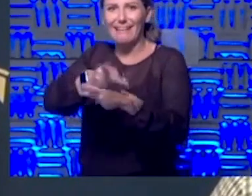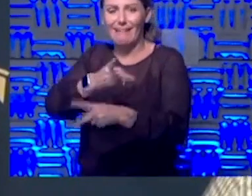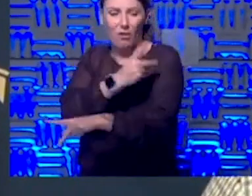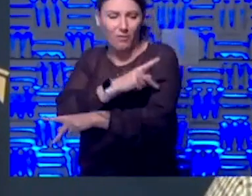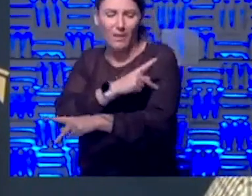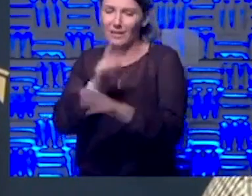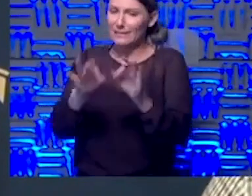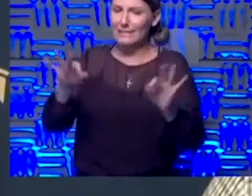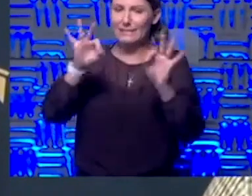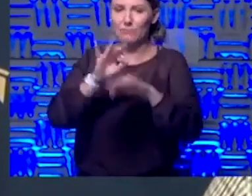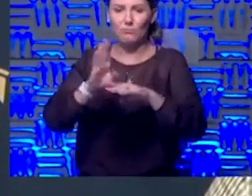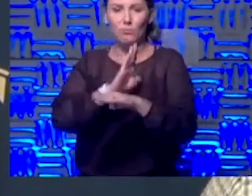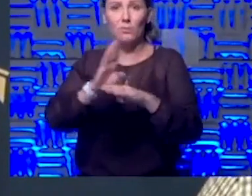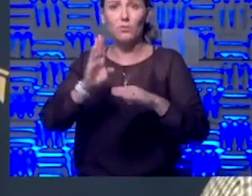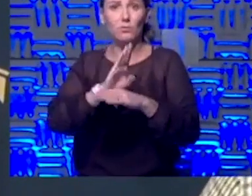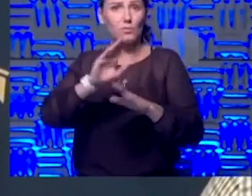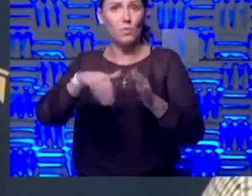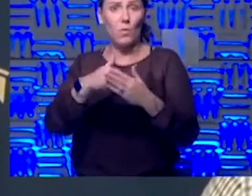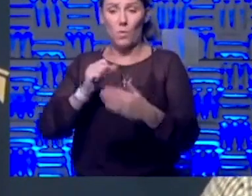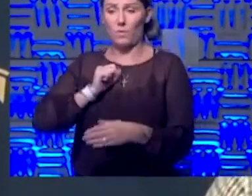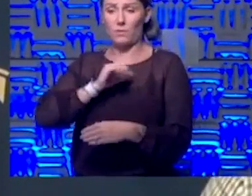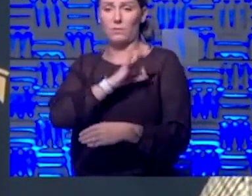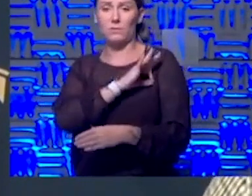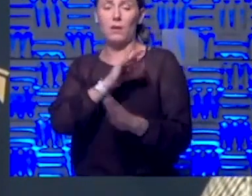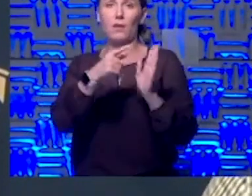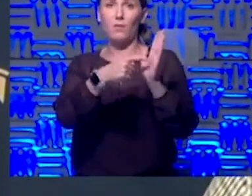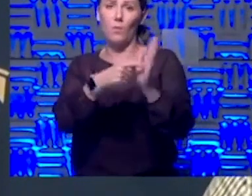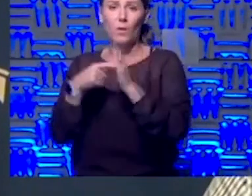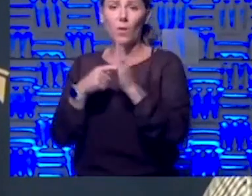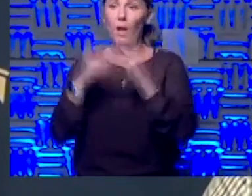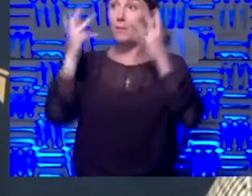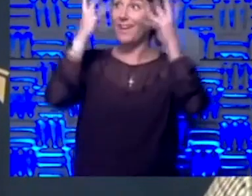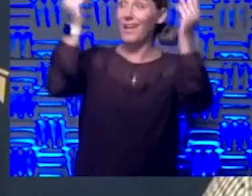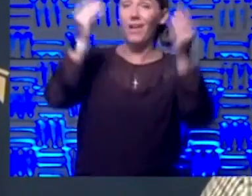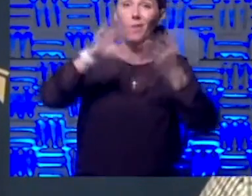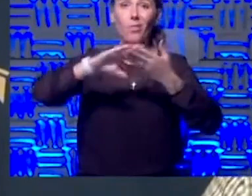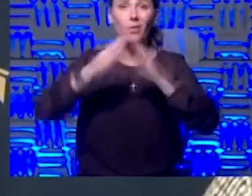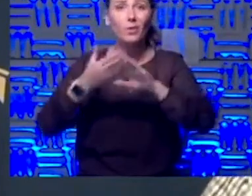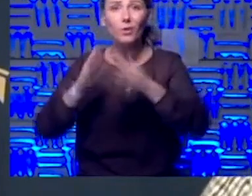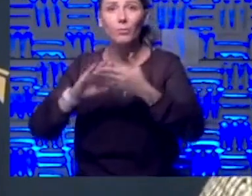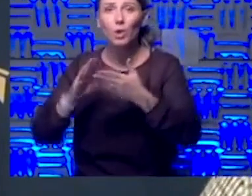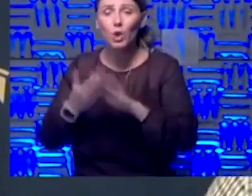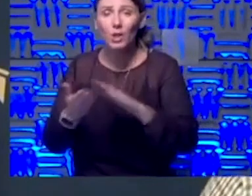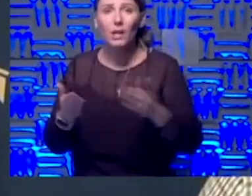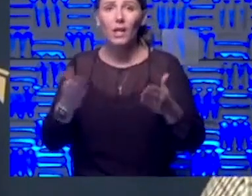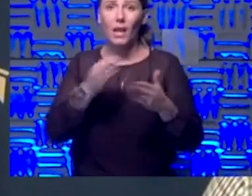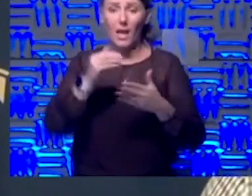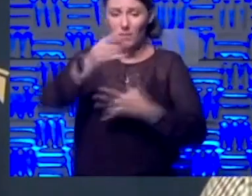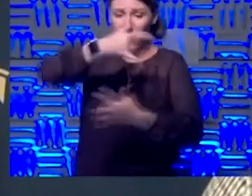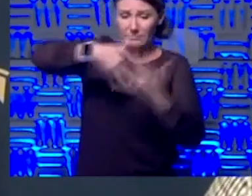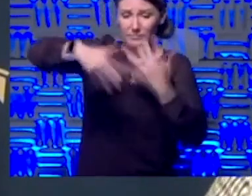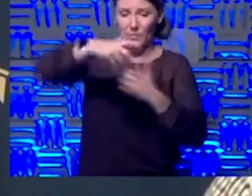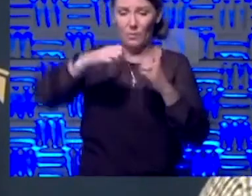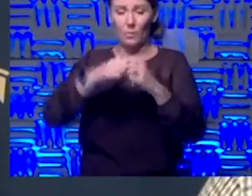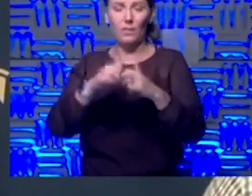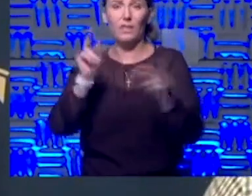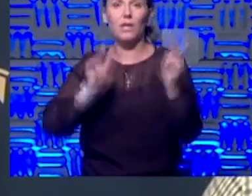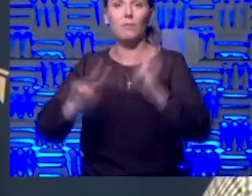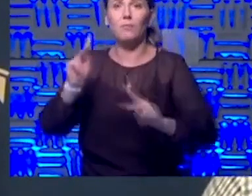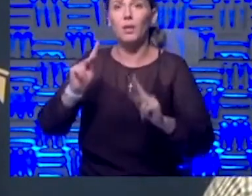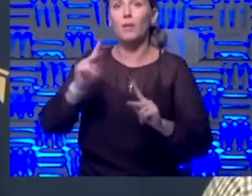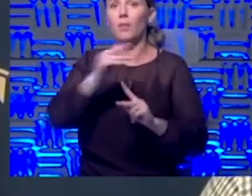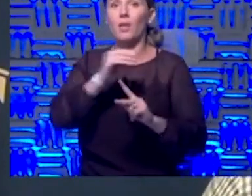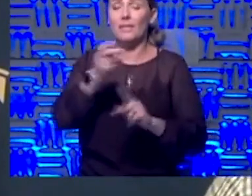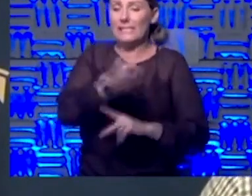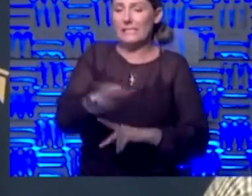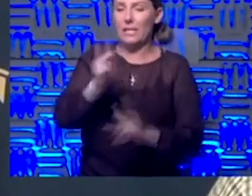of our staff have been required to come out into the community and interact with with people and, you know, some